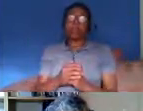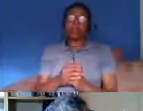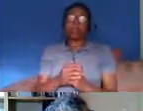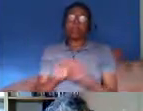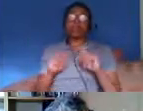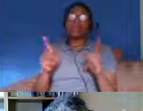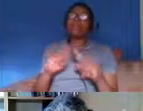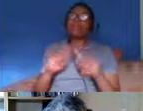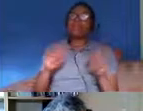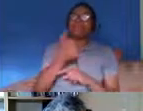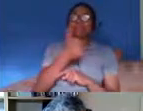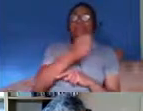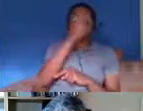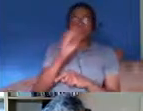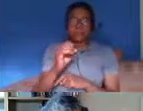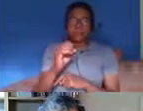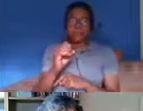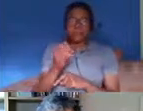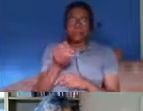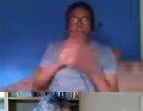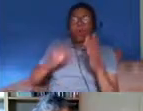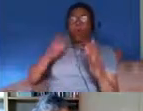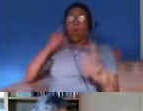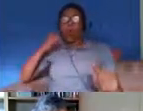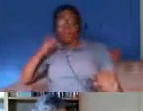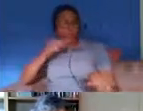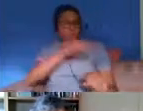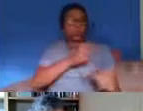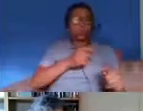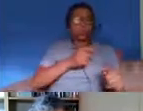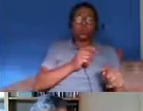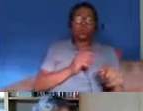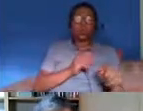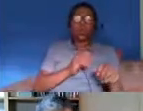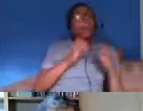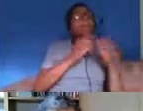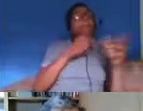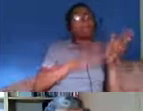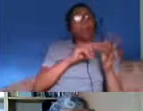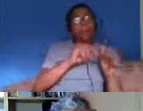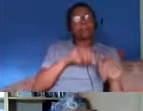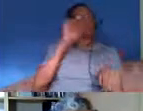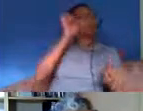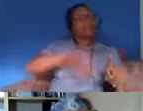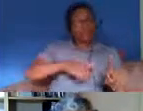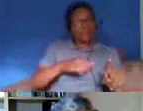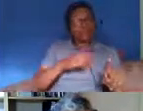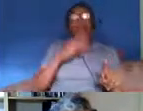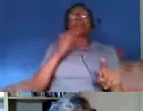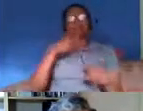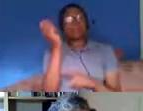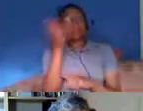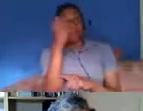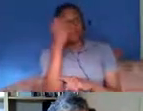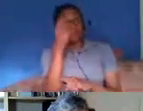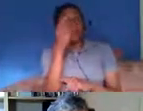ethnic communities and the white british counterparts so yes we've had a success in that black minority ethnic